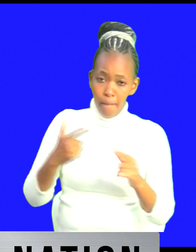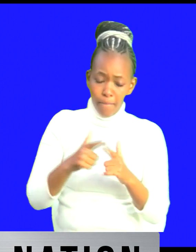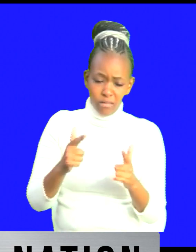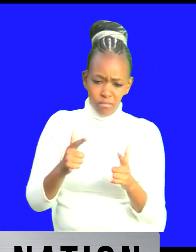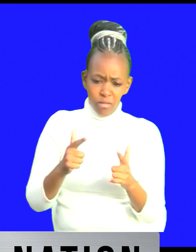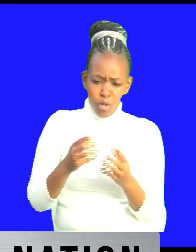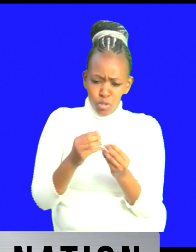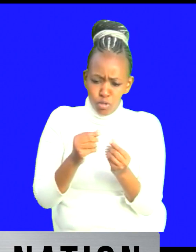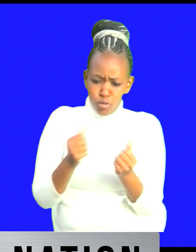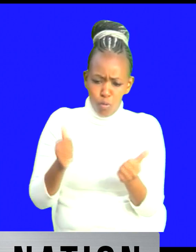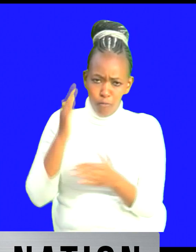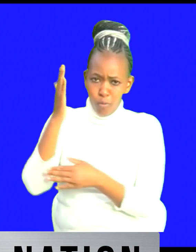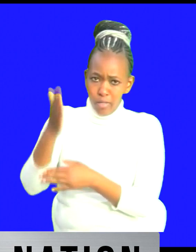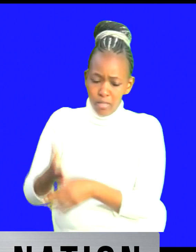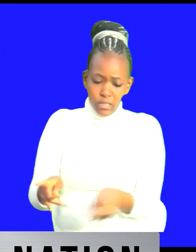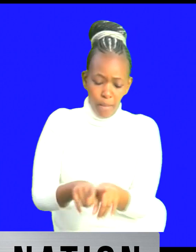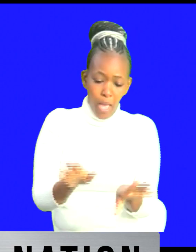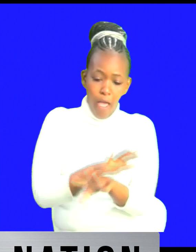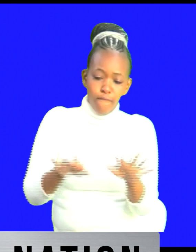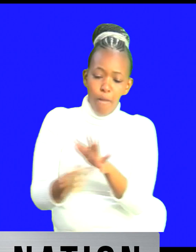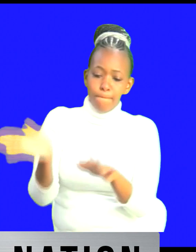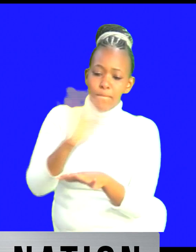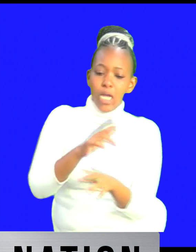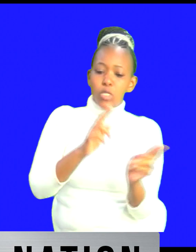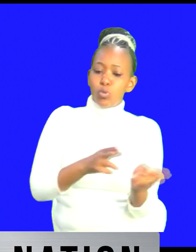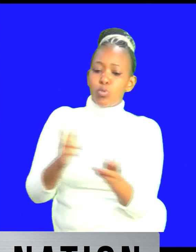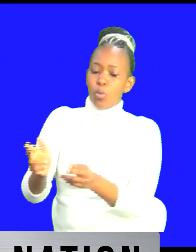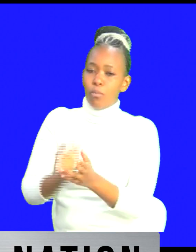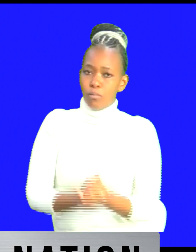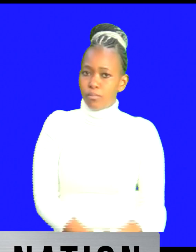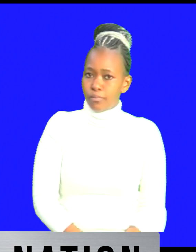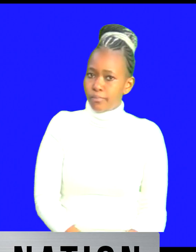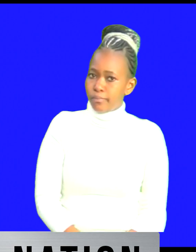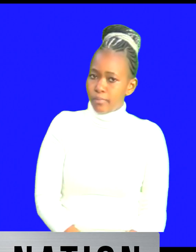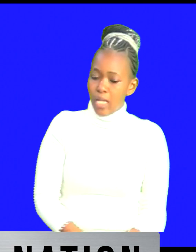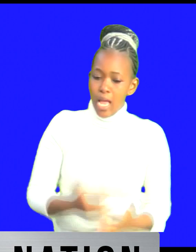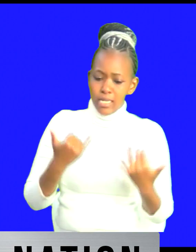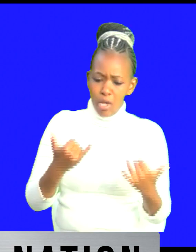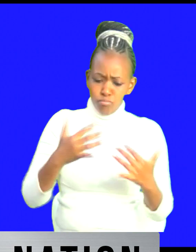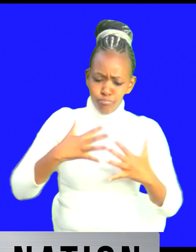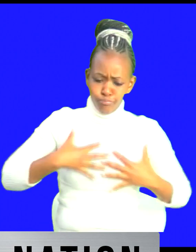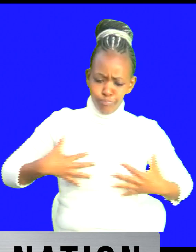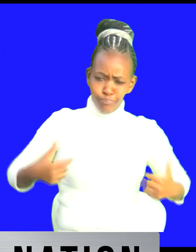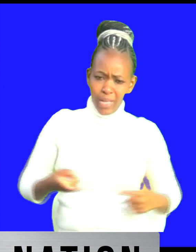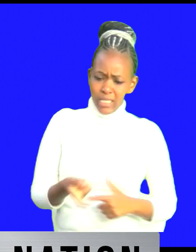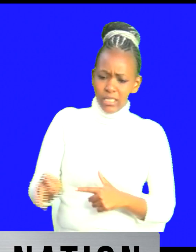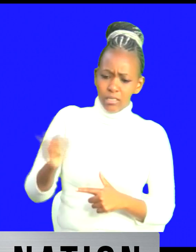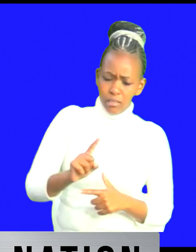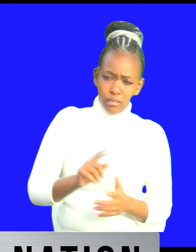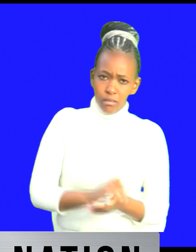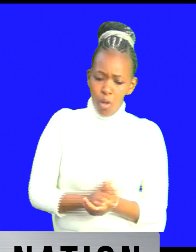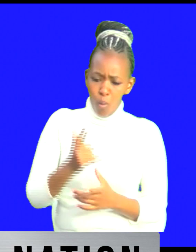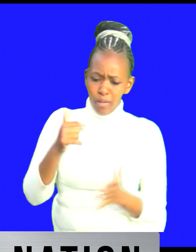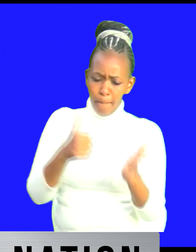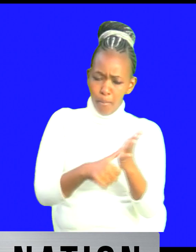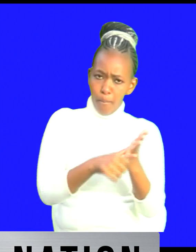handled and uh everything will go back to normal yeah actually it's like the number of refugees has gone up so that's one of the